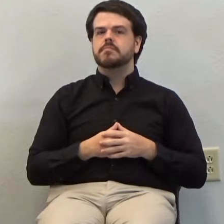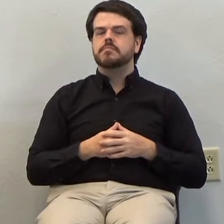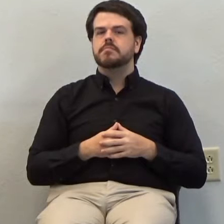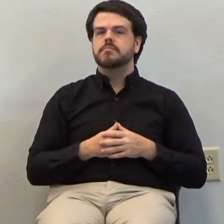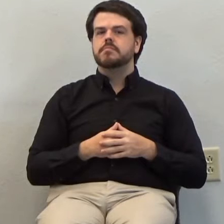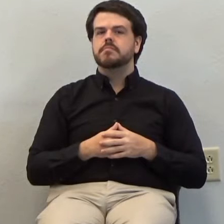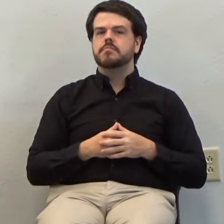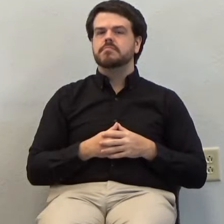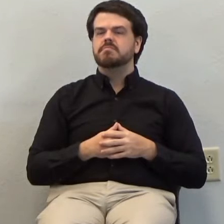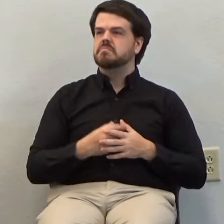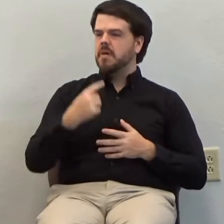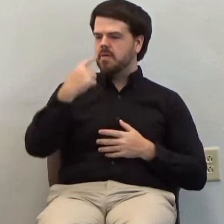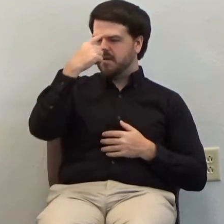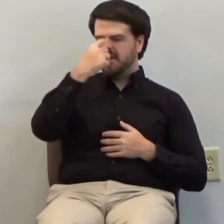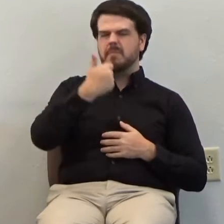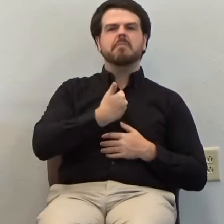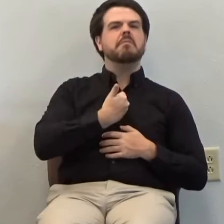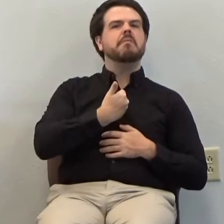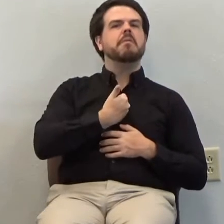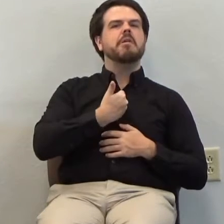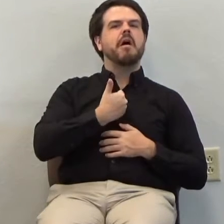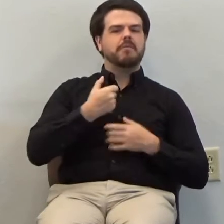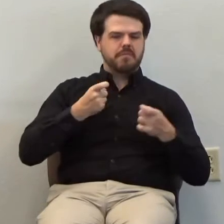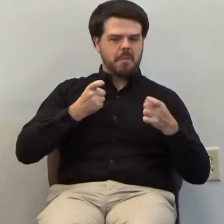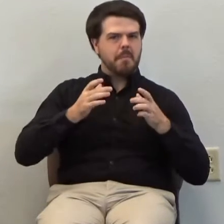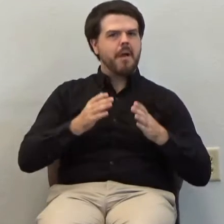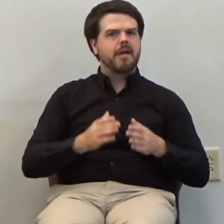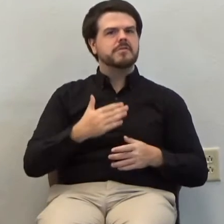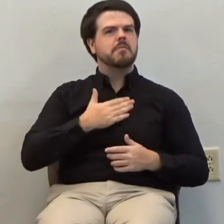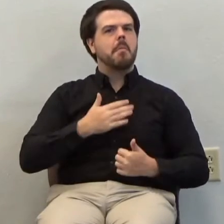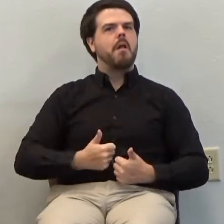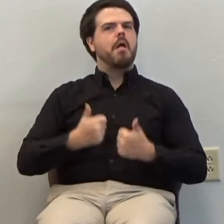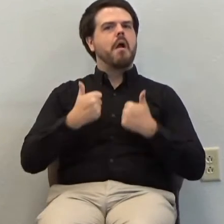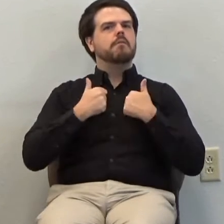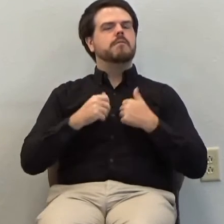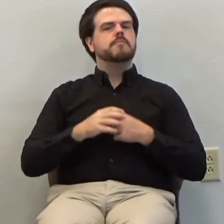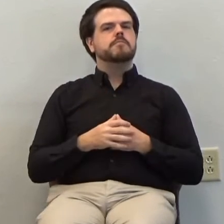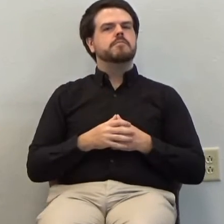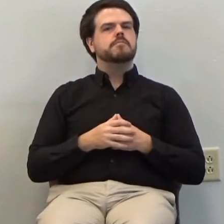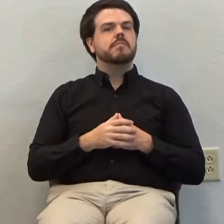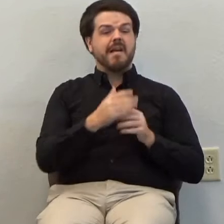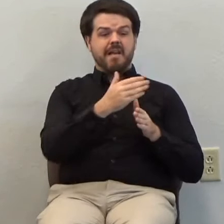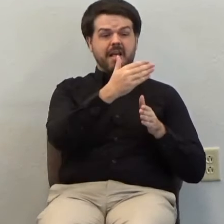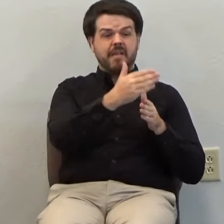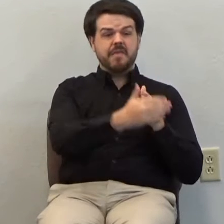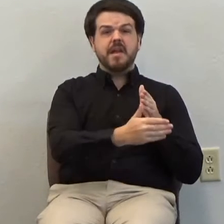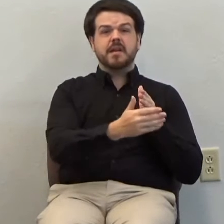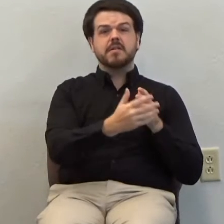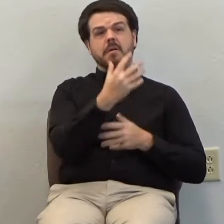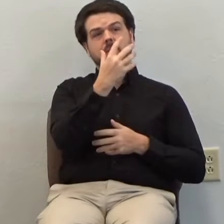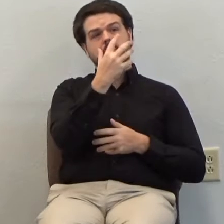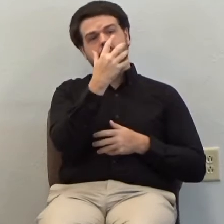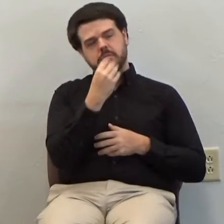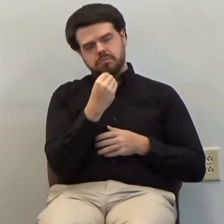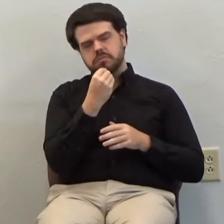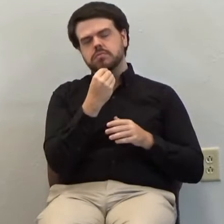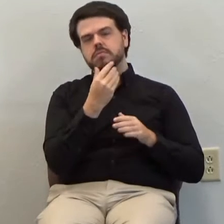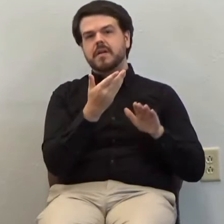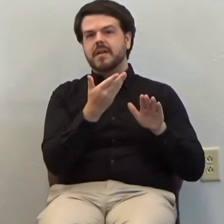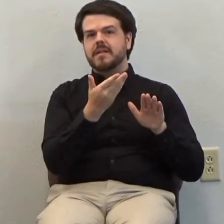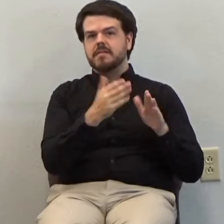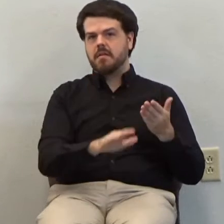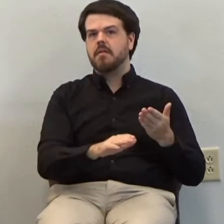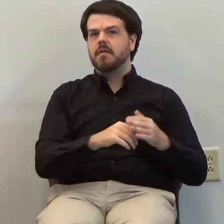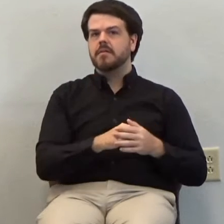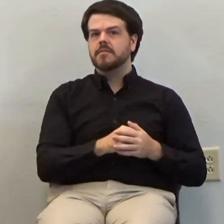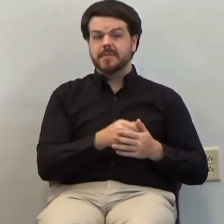I was the master of my life, they boast at the end. But when they close their eyes, in